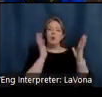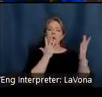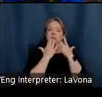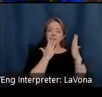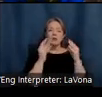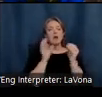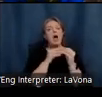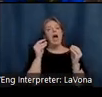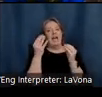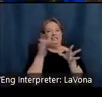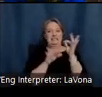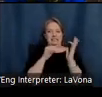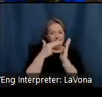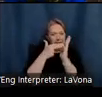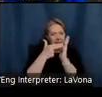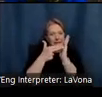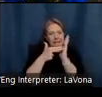Impressionists that he had seen.